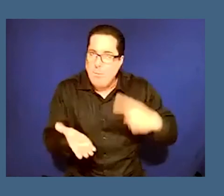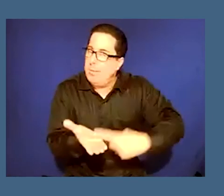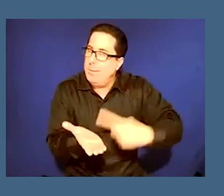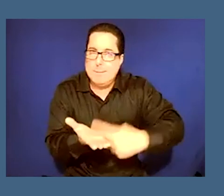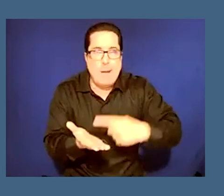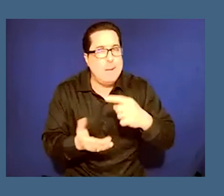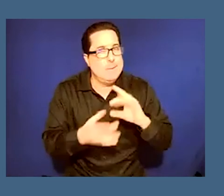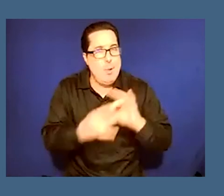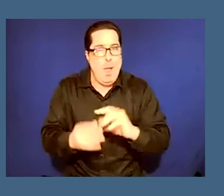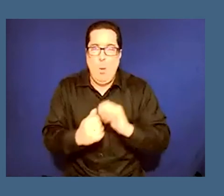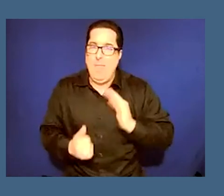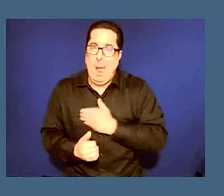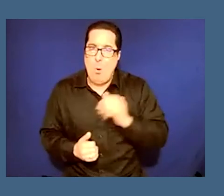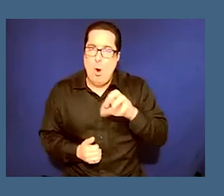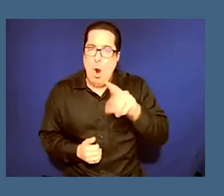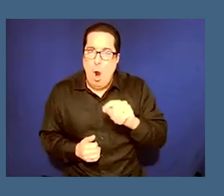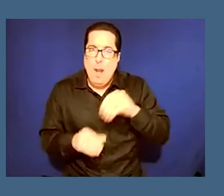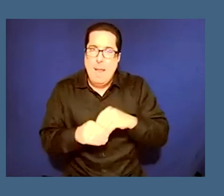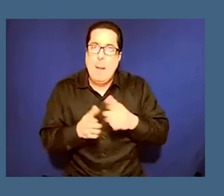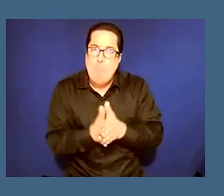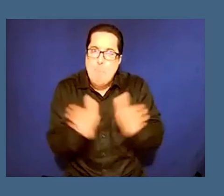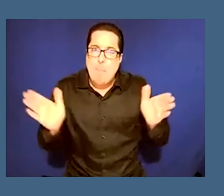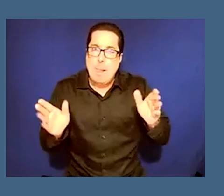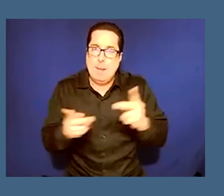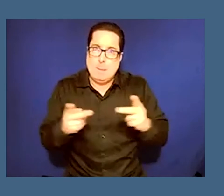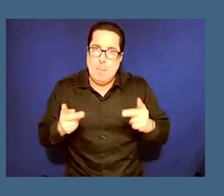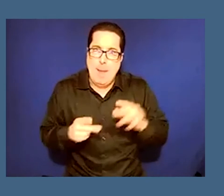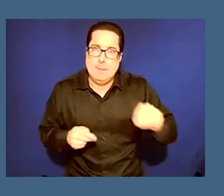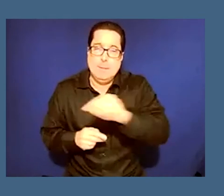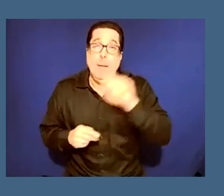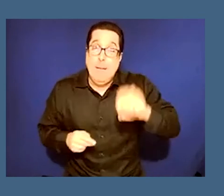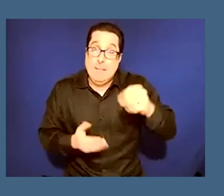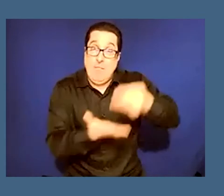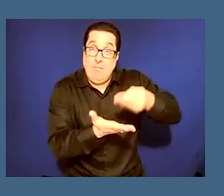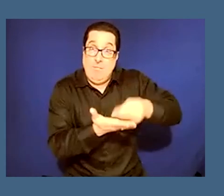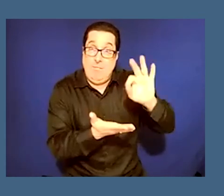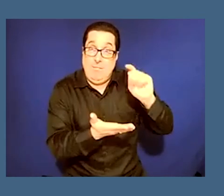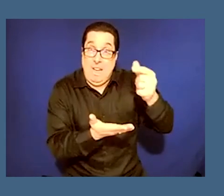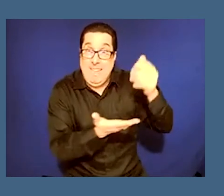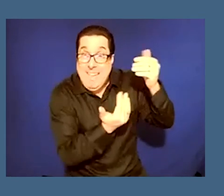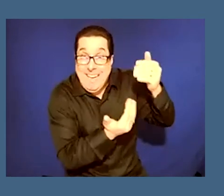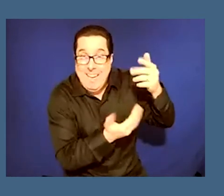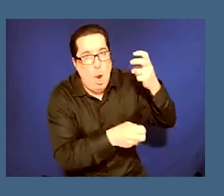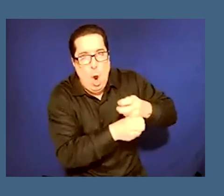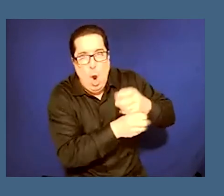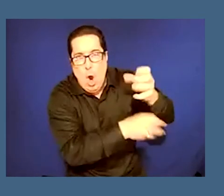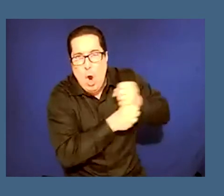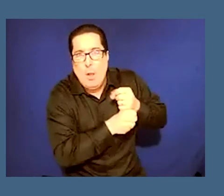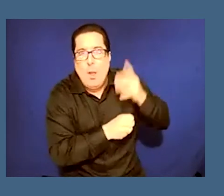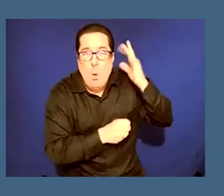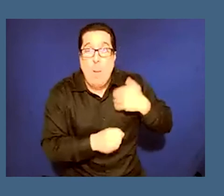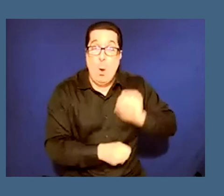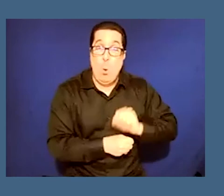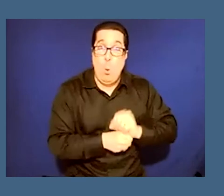our art in in public spaces and yes uh funding is very hard because my work draws